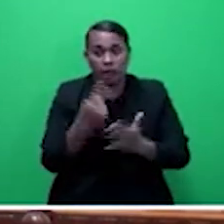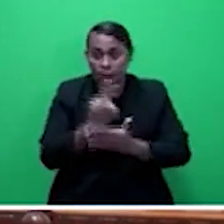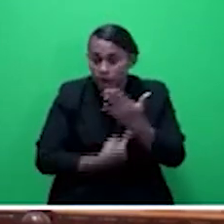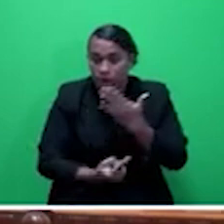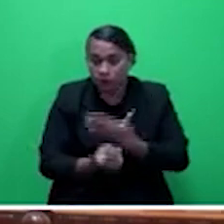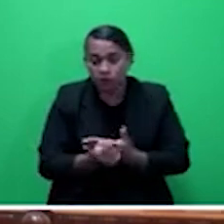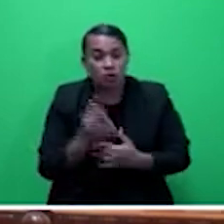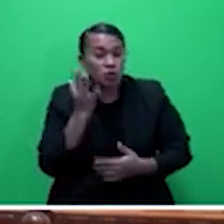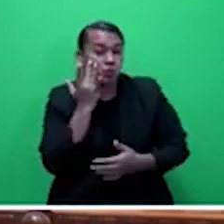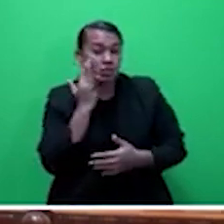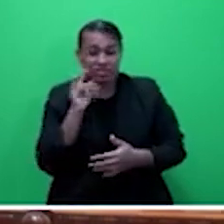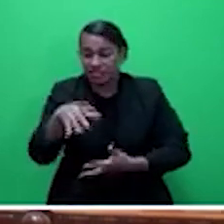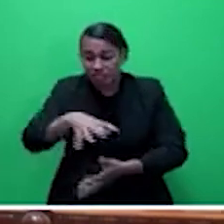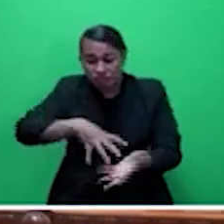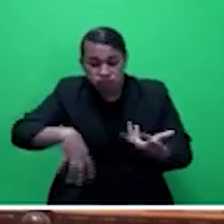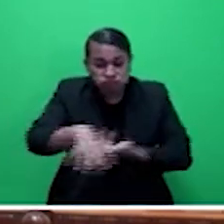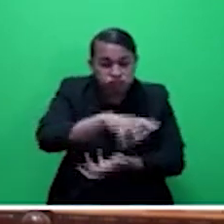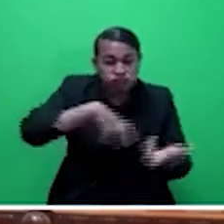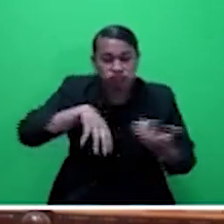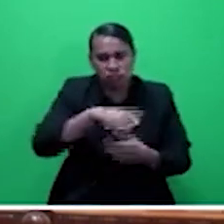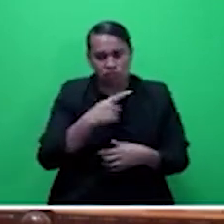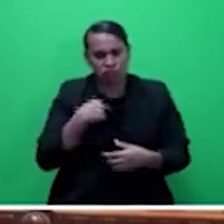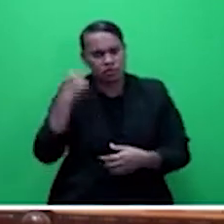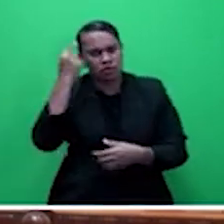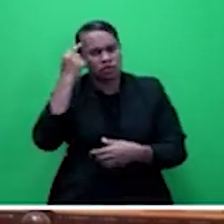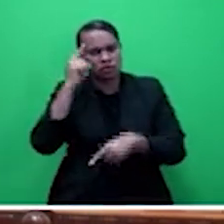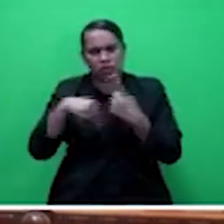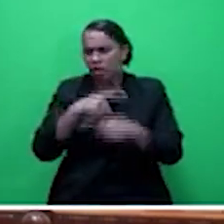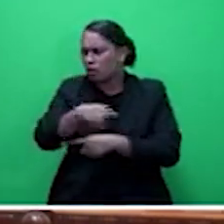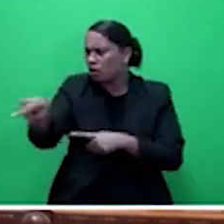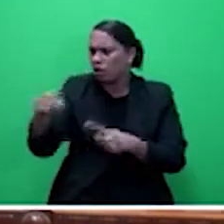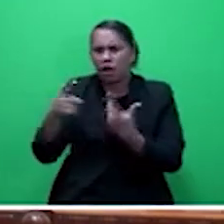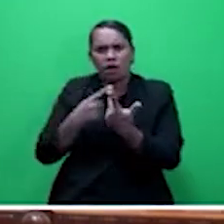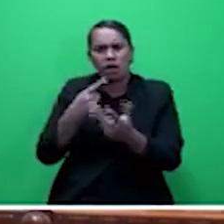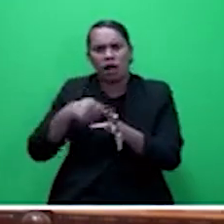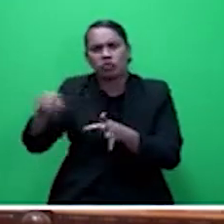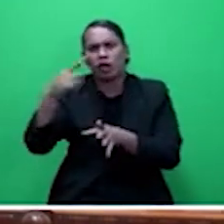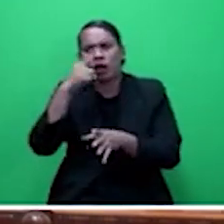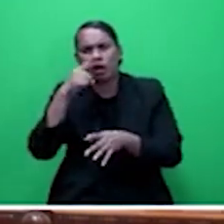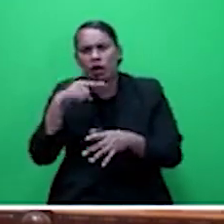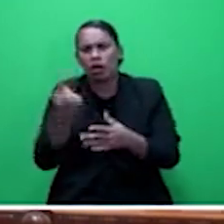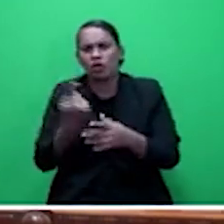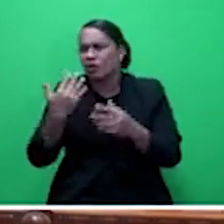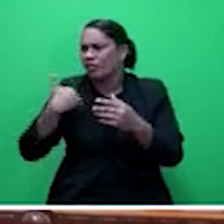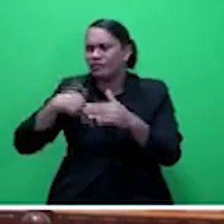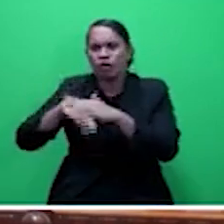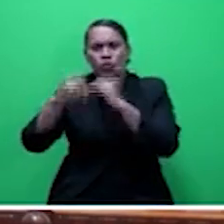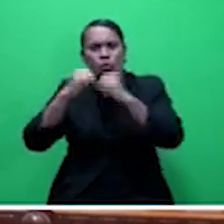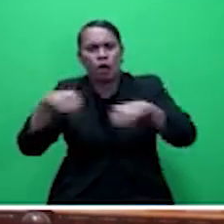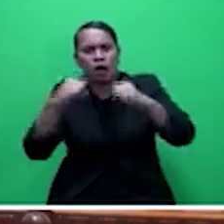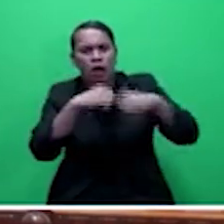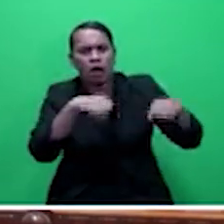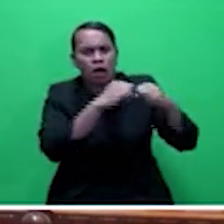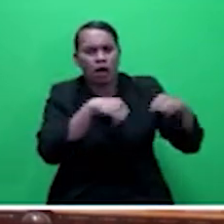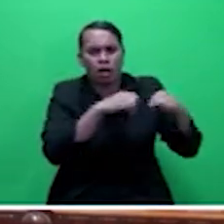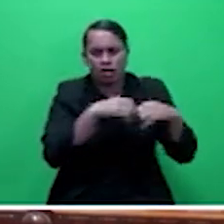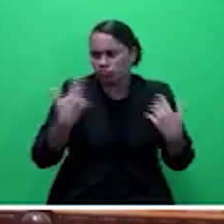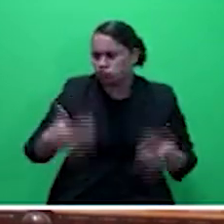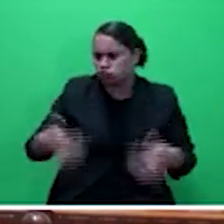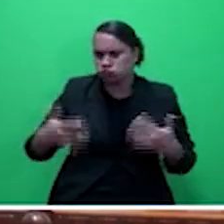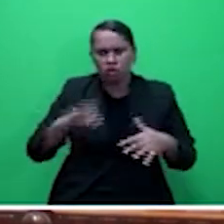in those settlements and in the outer islands who seltzer in very flimsy structures.